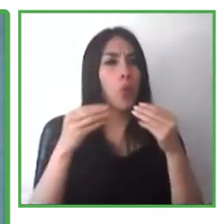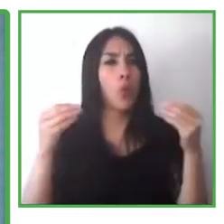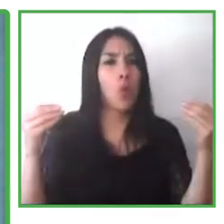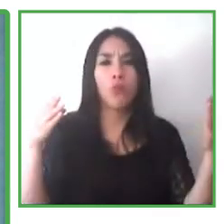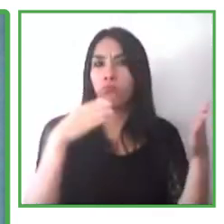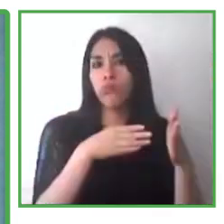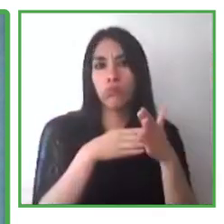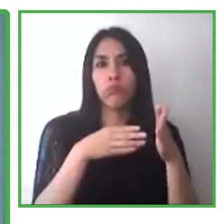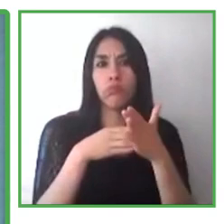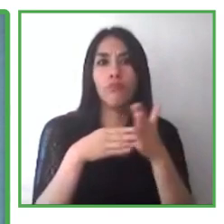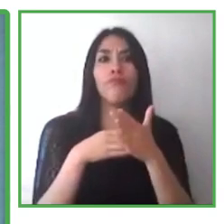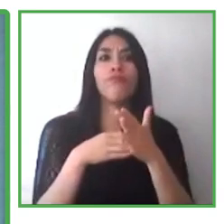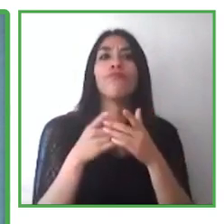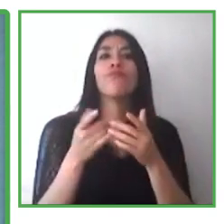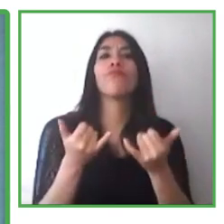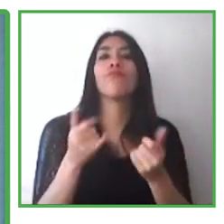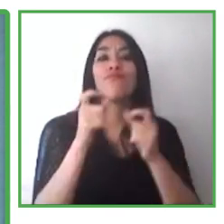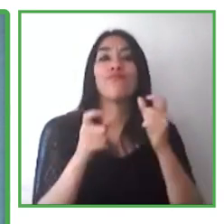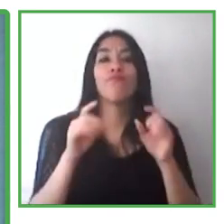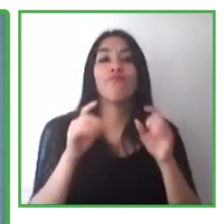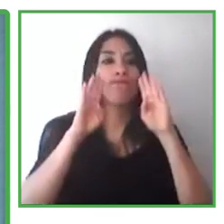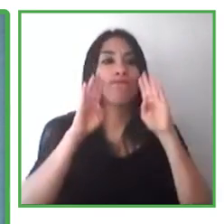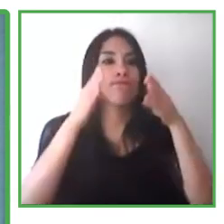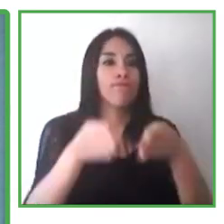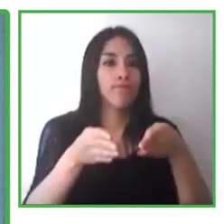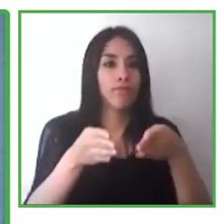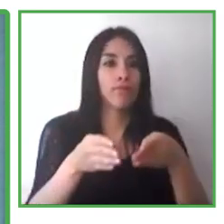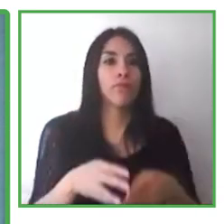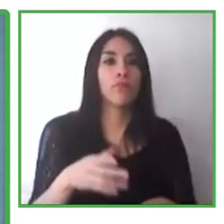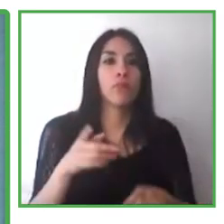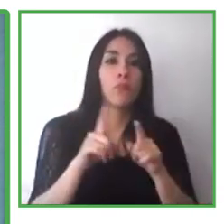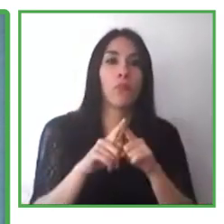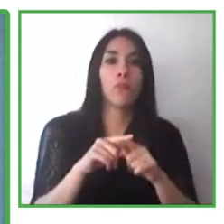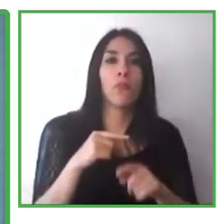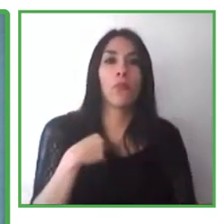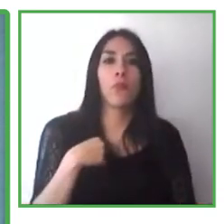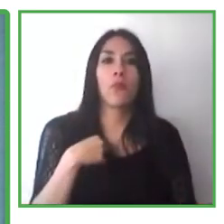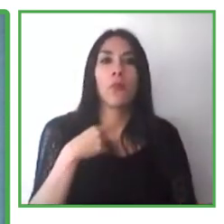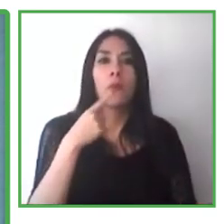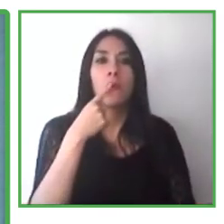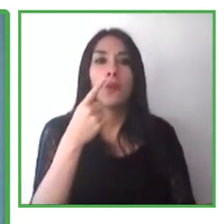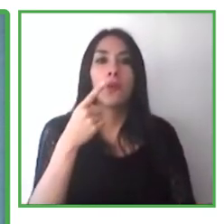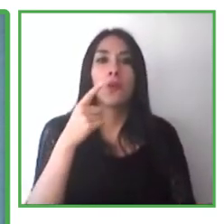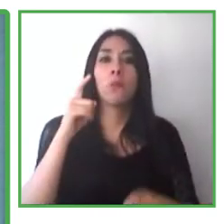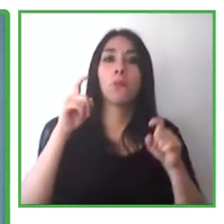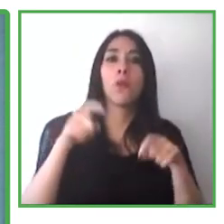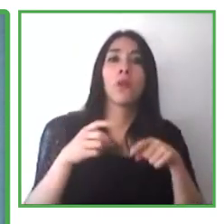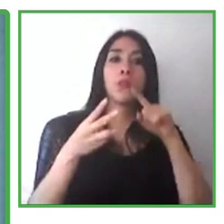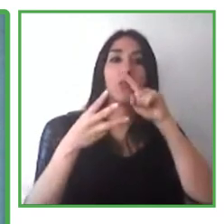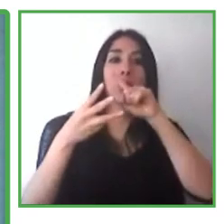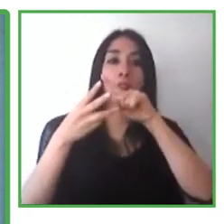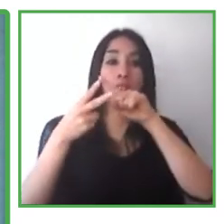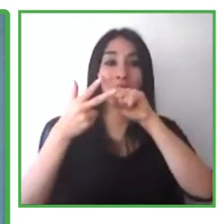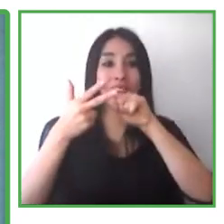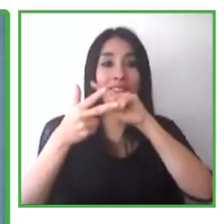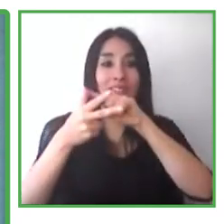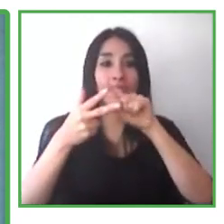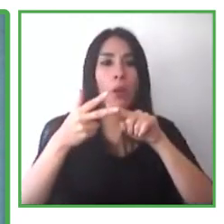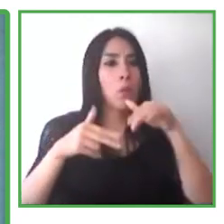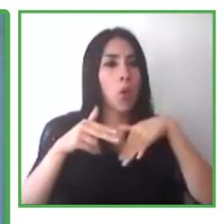barriers. In fact, first of all, all the recruitment and selection procedures